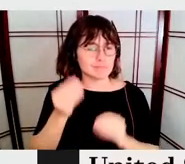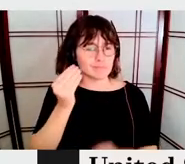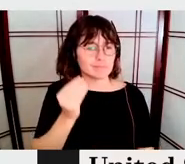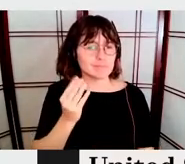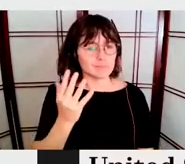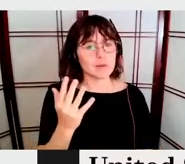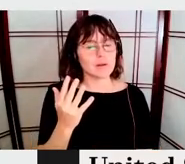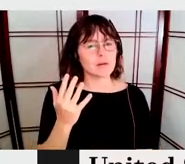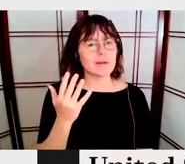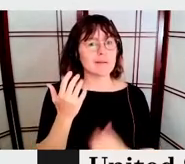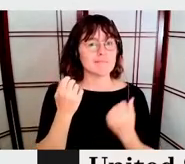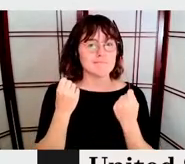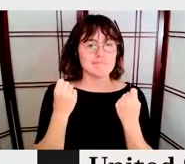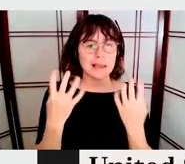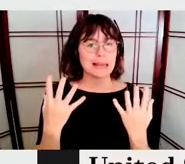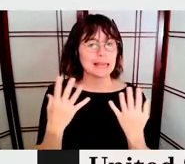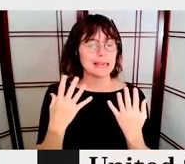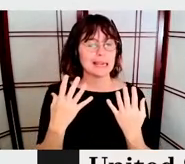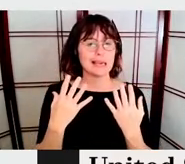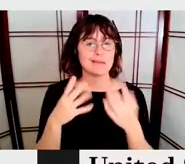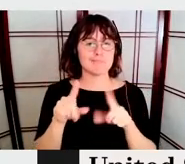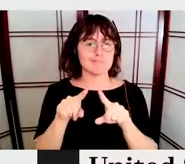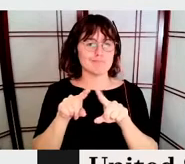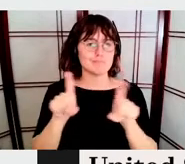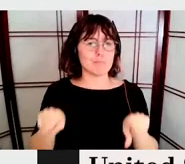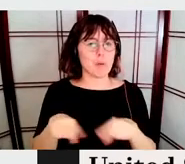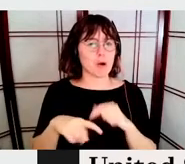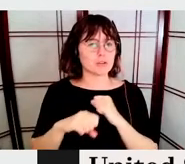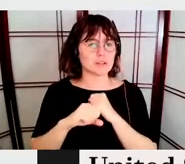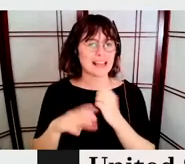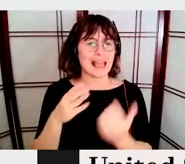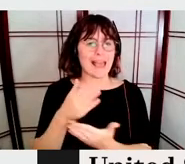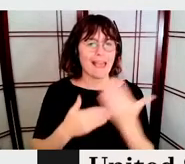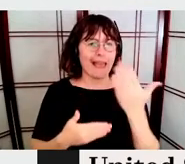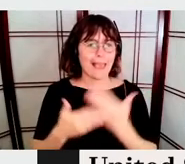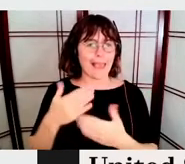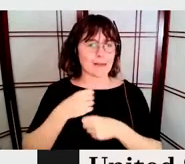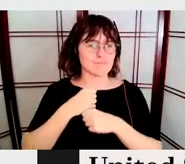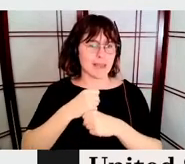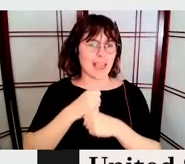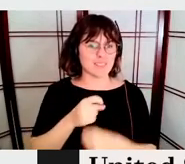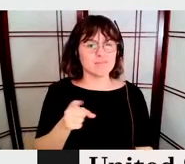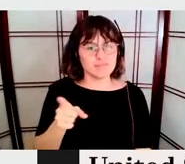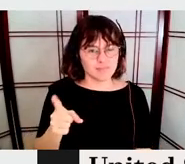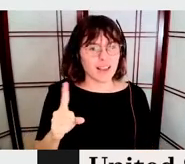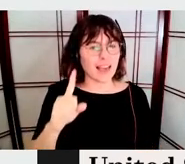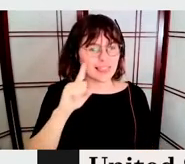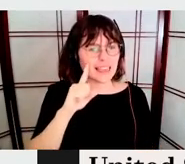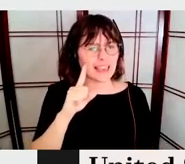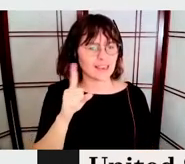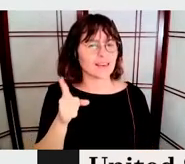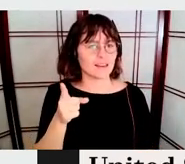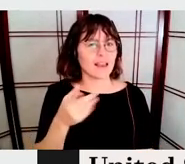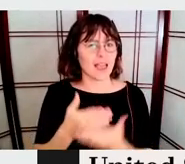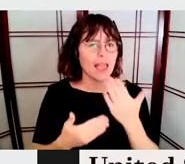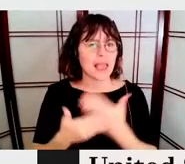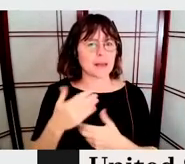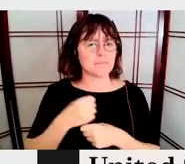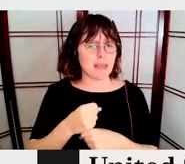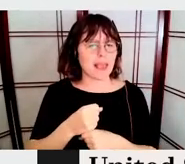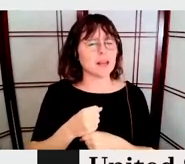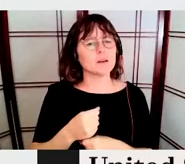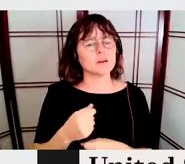handmade. And this is one, I think that if I'm not, um, being mistaken, we received three posters that was handmade.